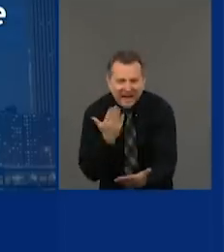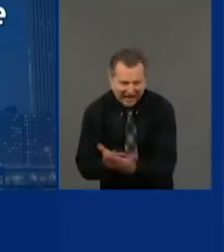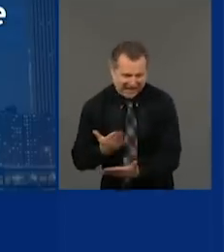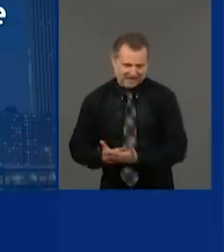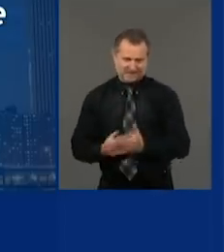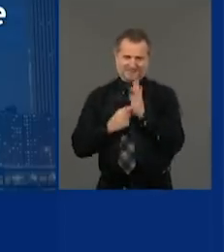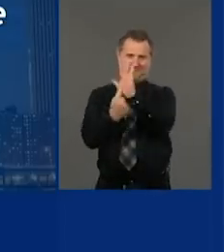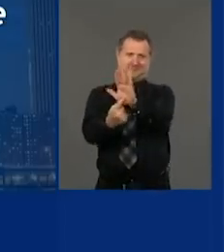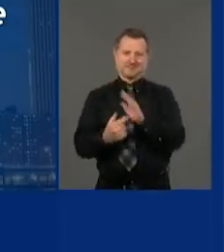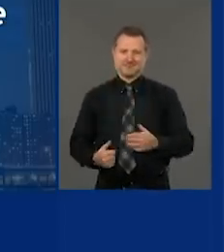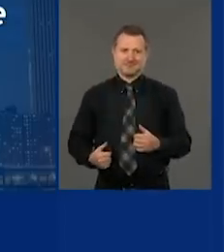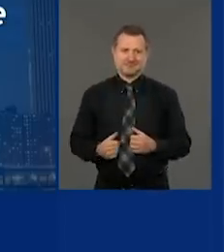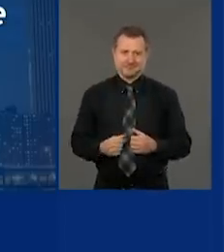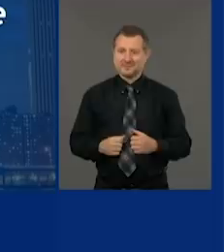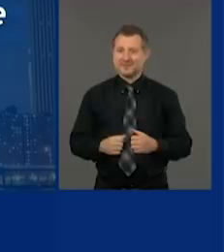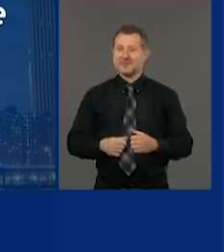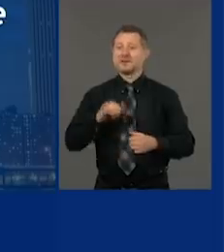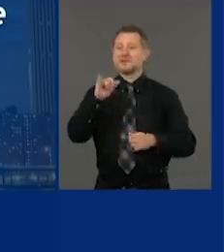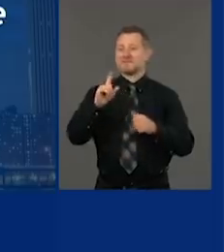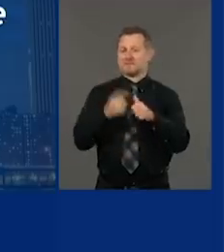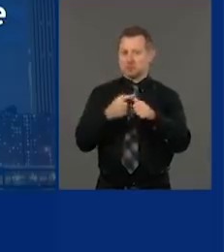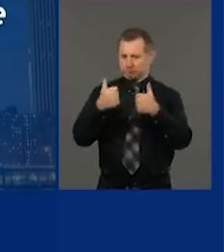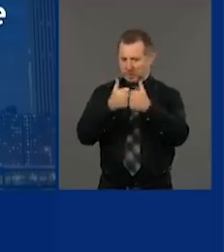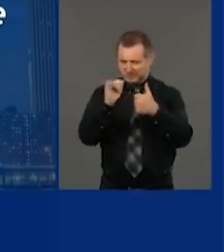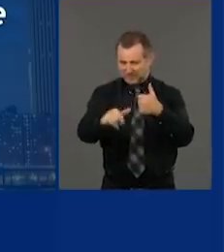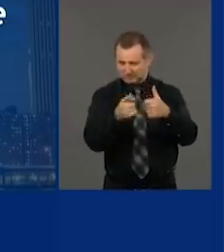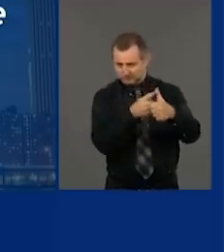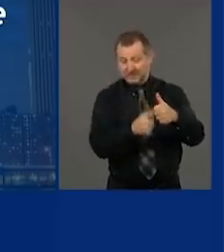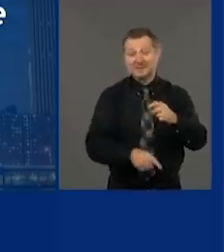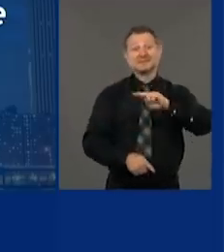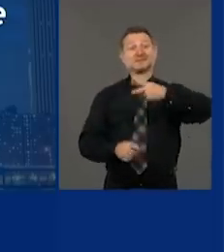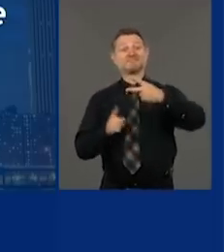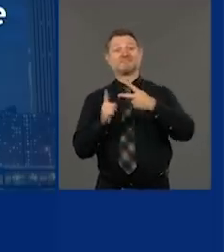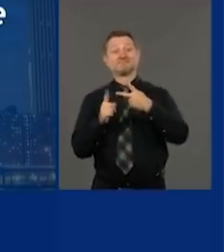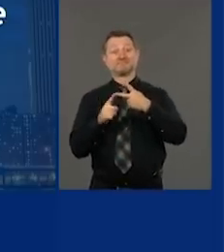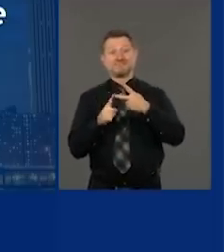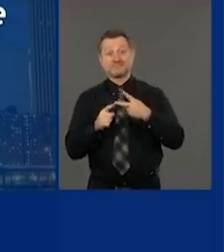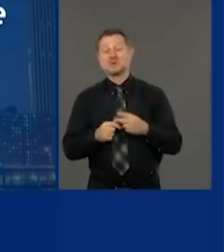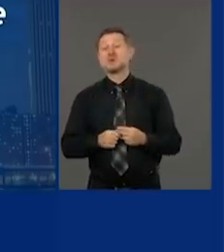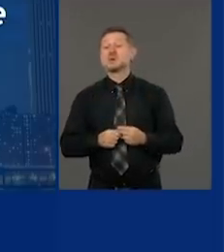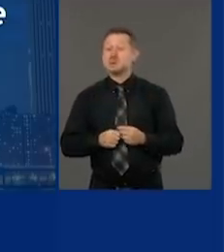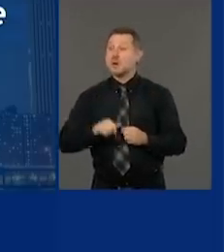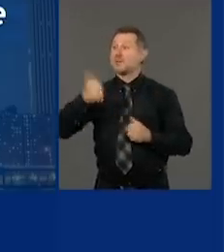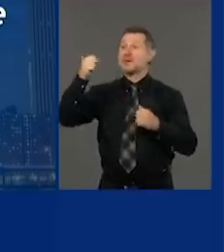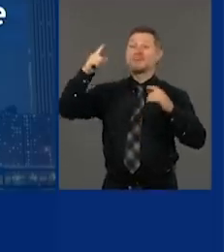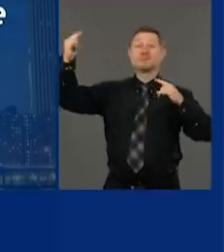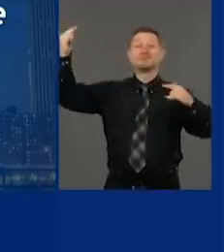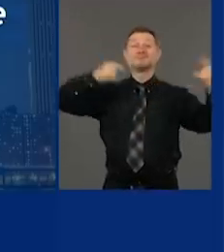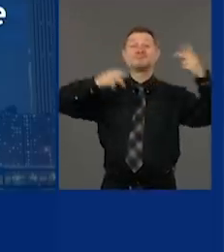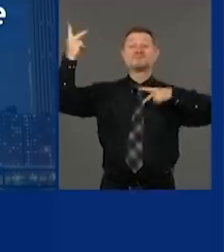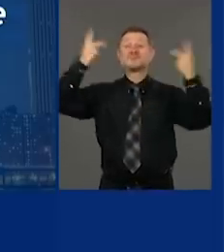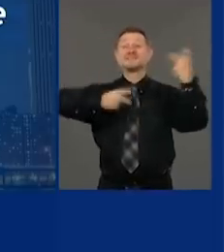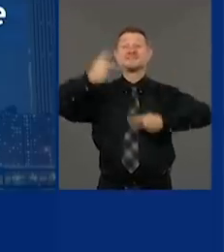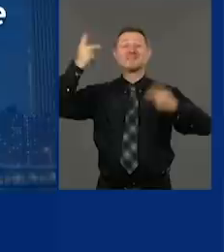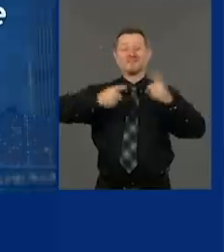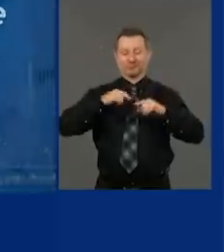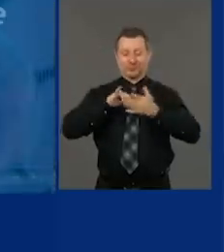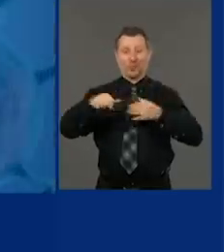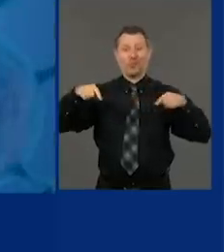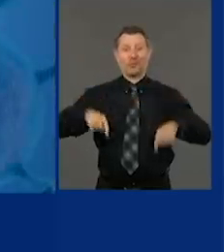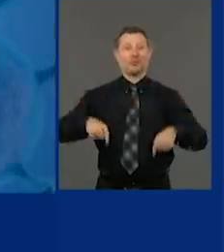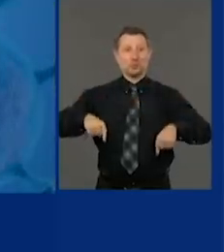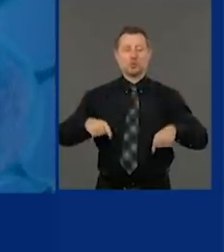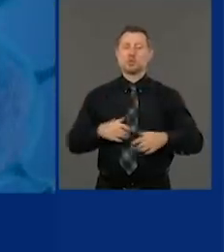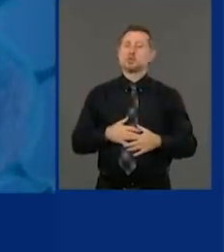That's the first threat. Second is the virus comes to New York. And this is a very